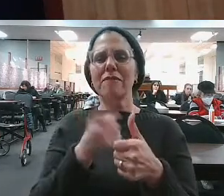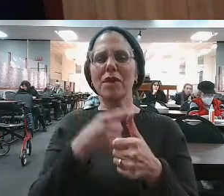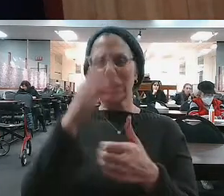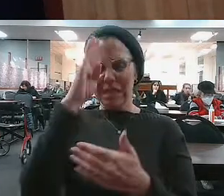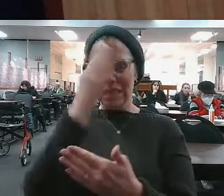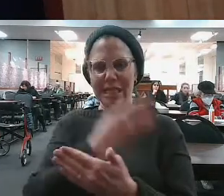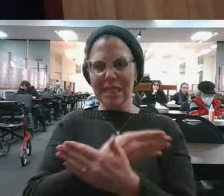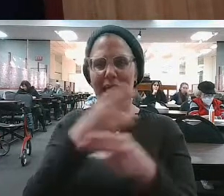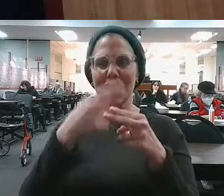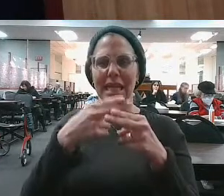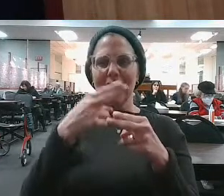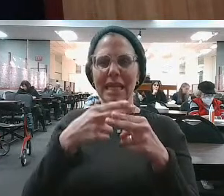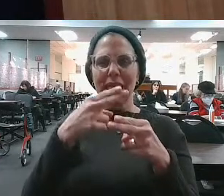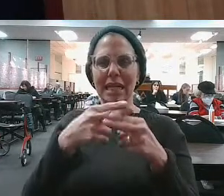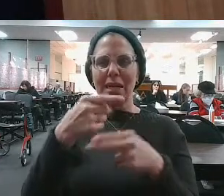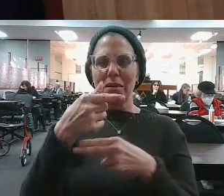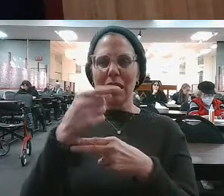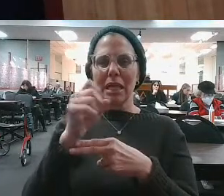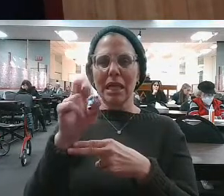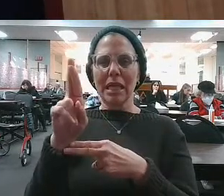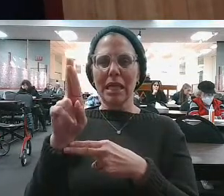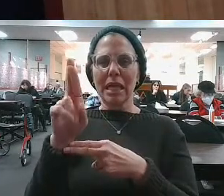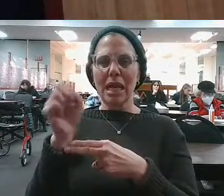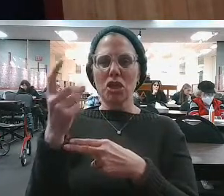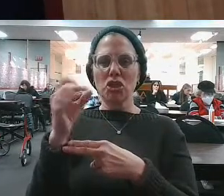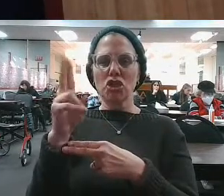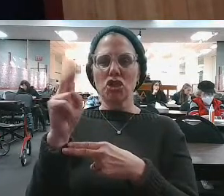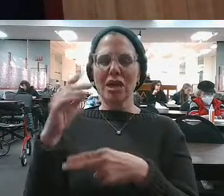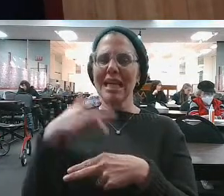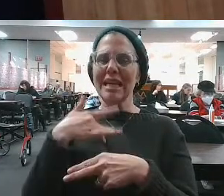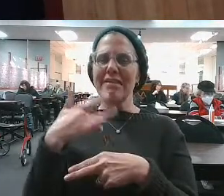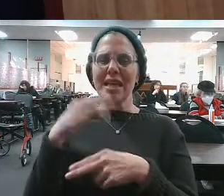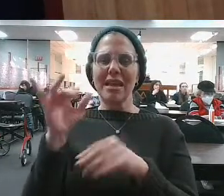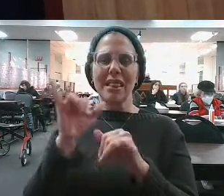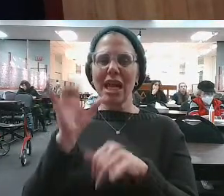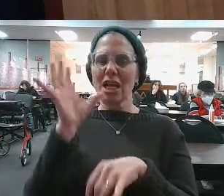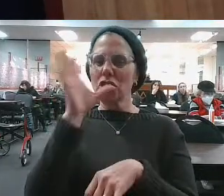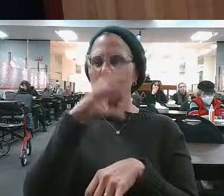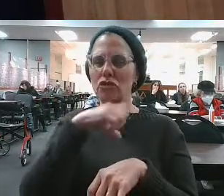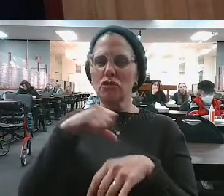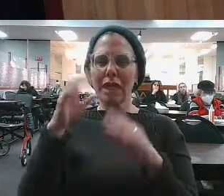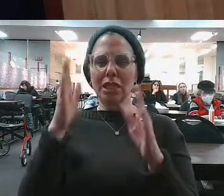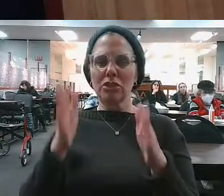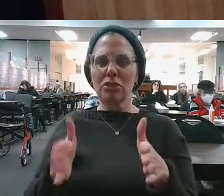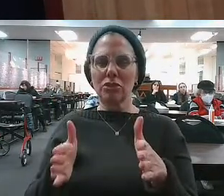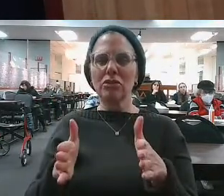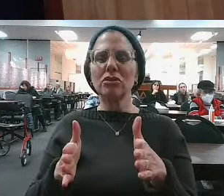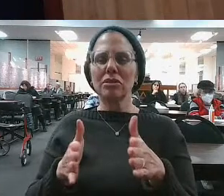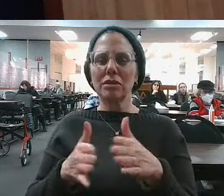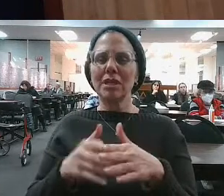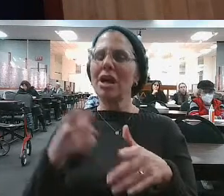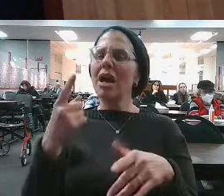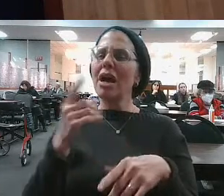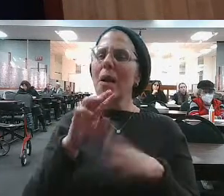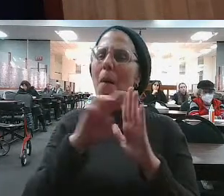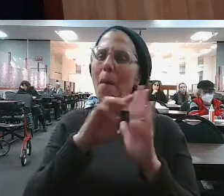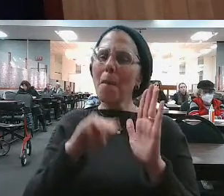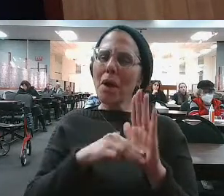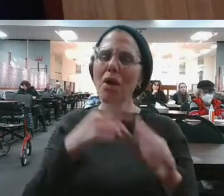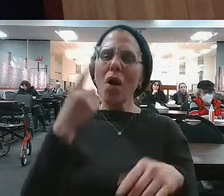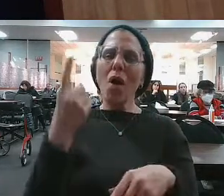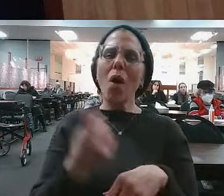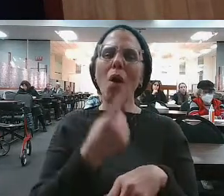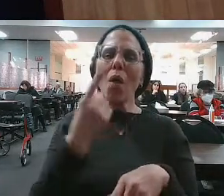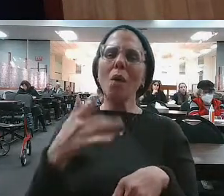Right, Gershom? I was a stranger in a strange land. He was always a stranger. He was always the outsider. Isn't this an incredible